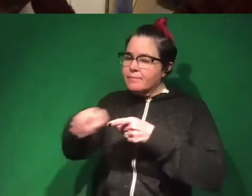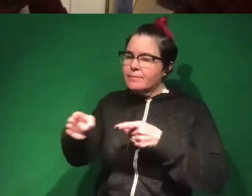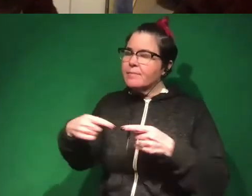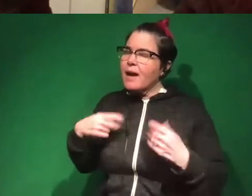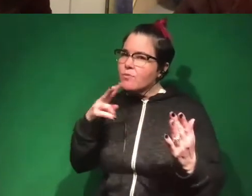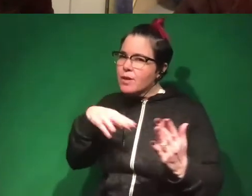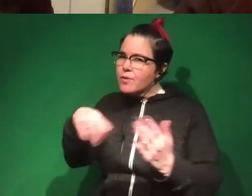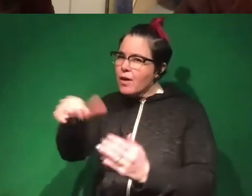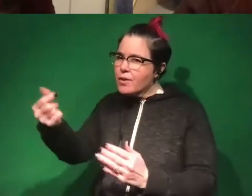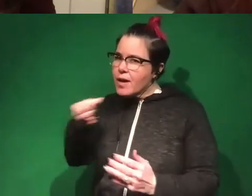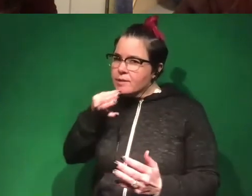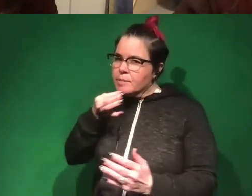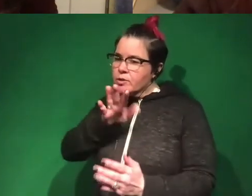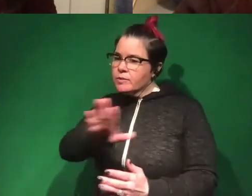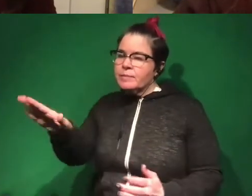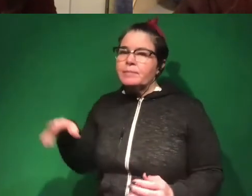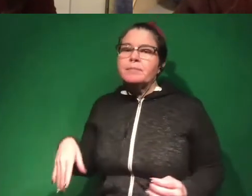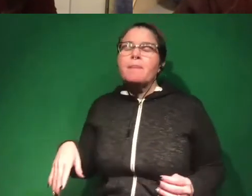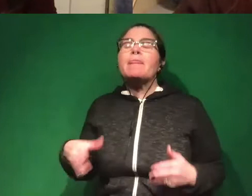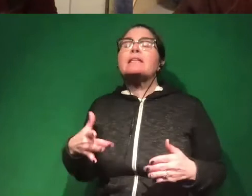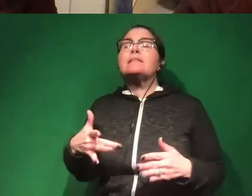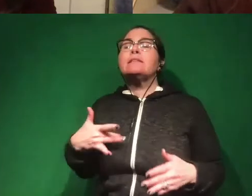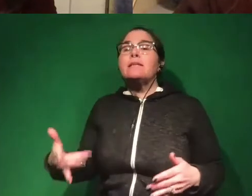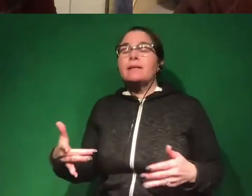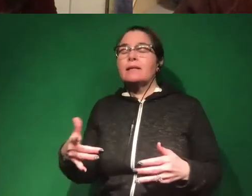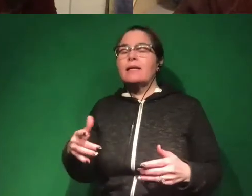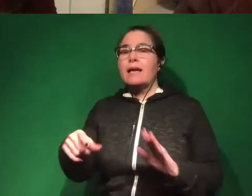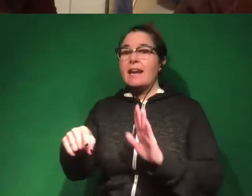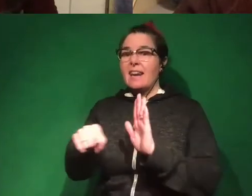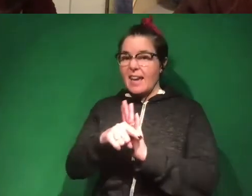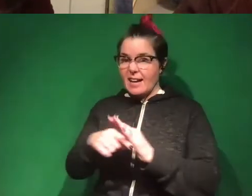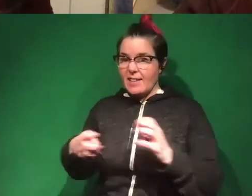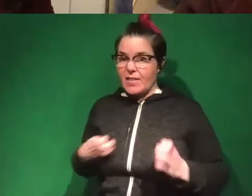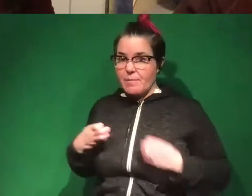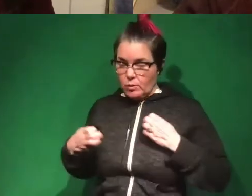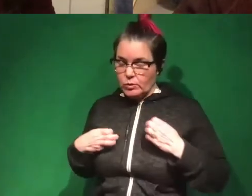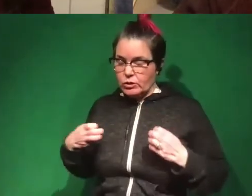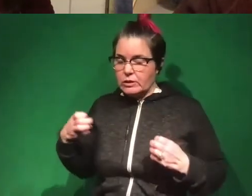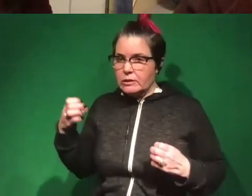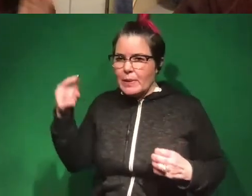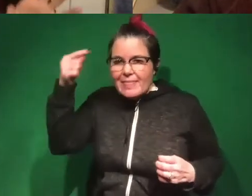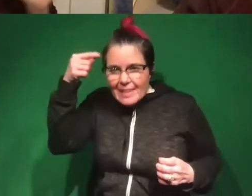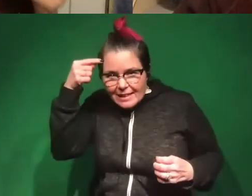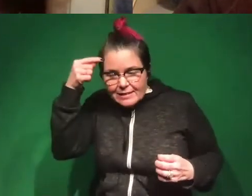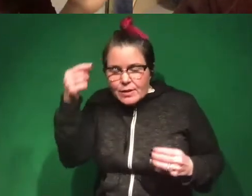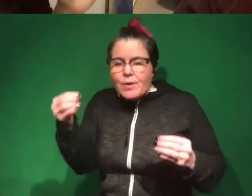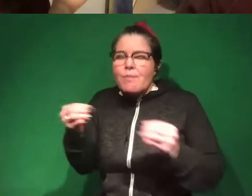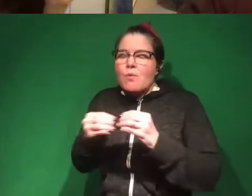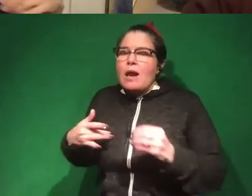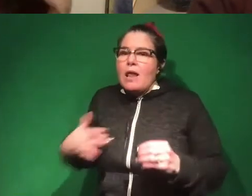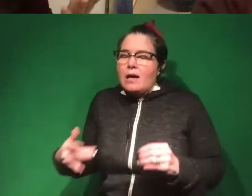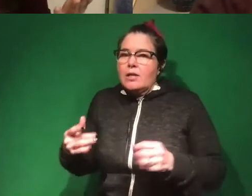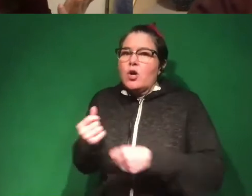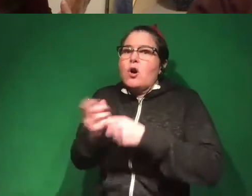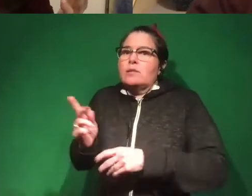other experts' research. Generally speaking, negative emotions, we think, are more likely to get